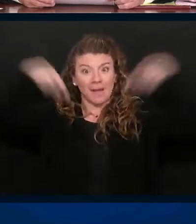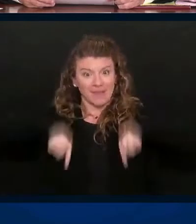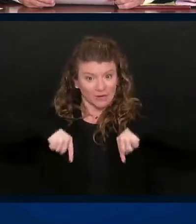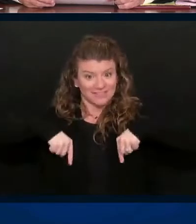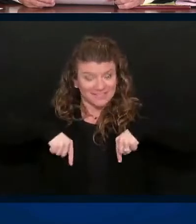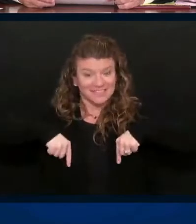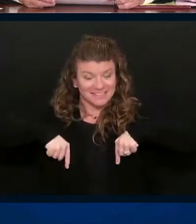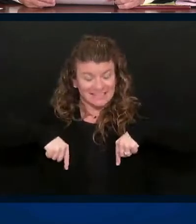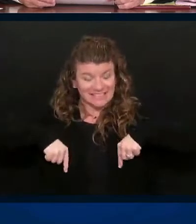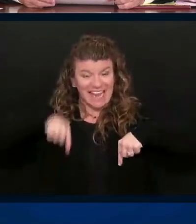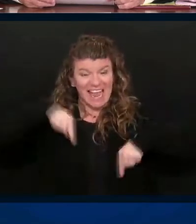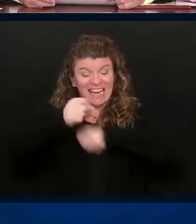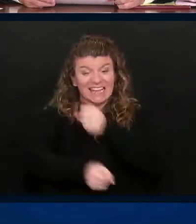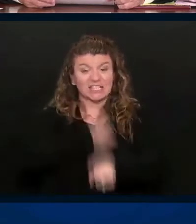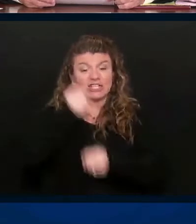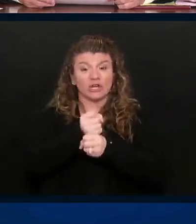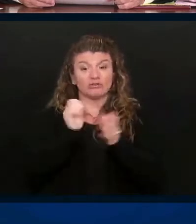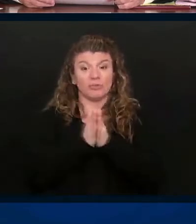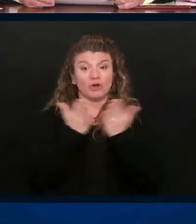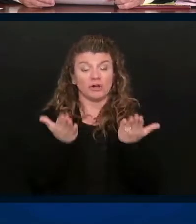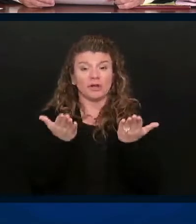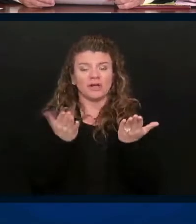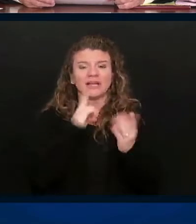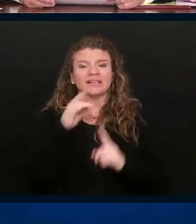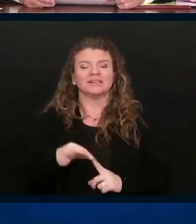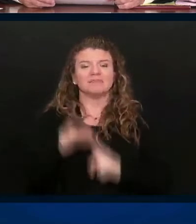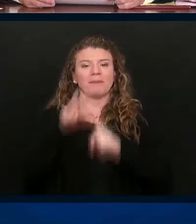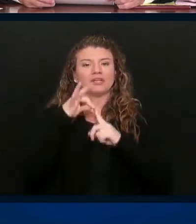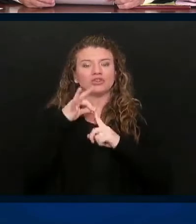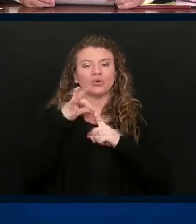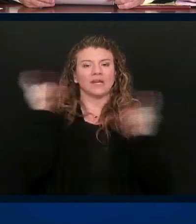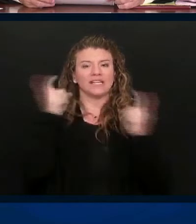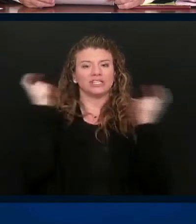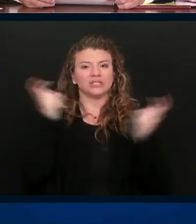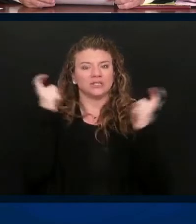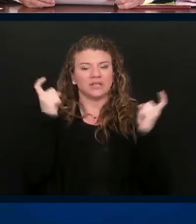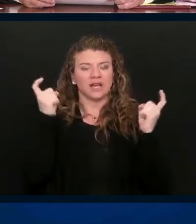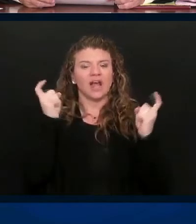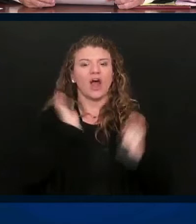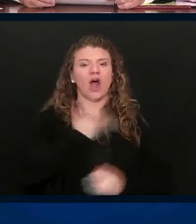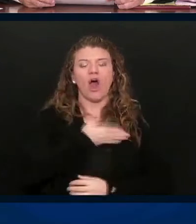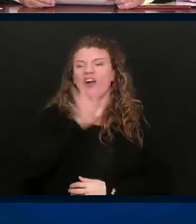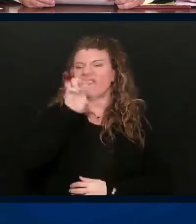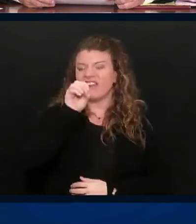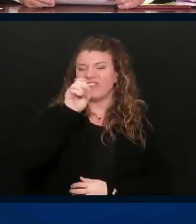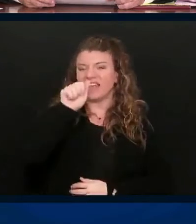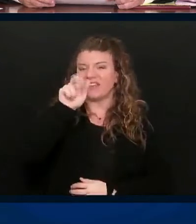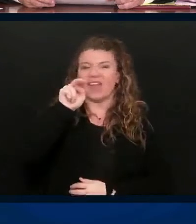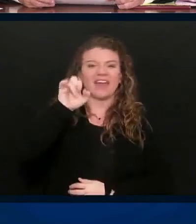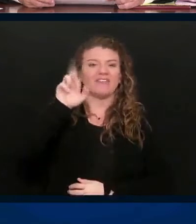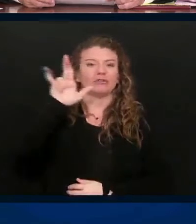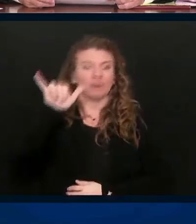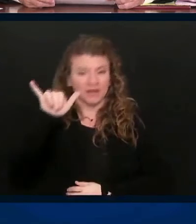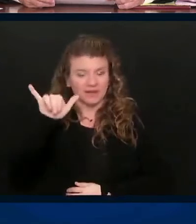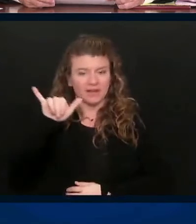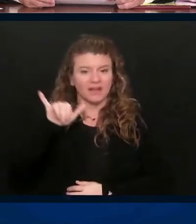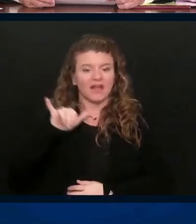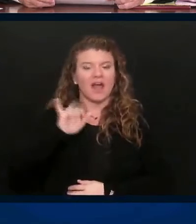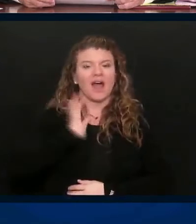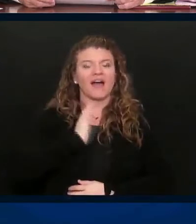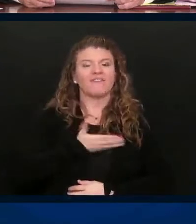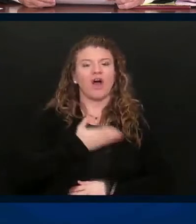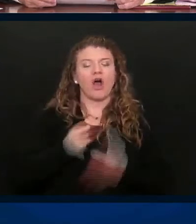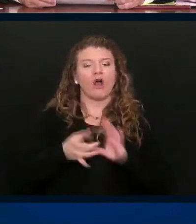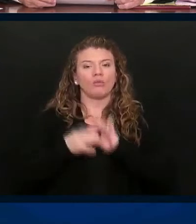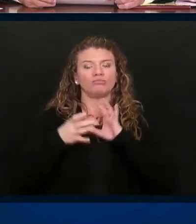And this year's guide is a special edition celebrating the 50th anniversary of the release of